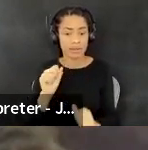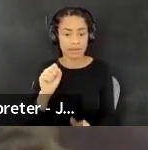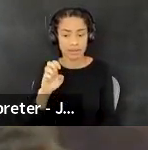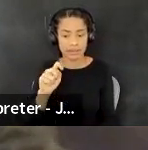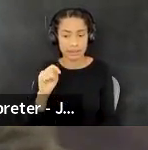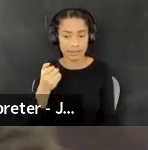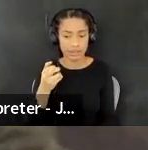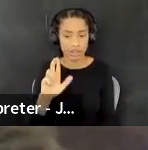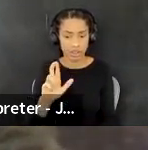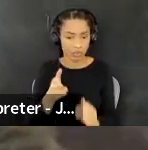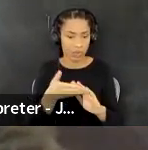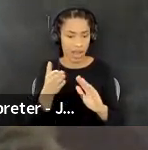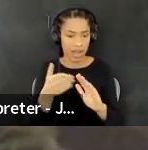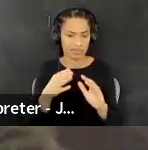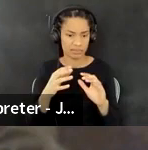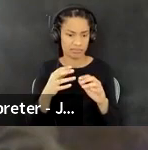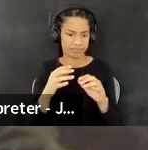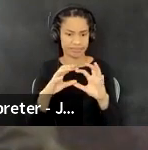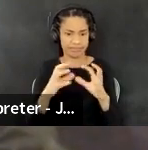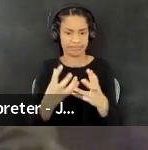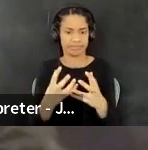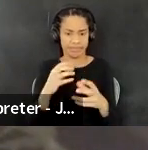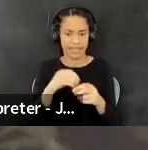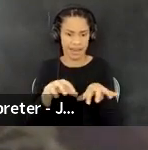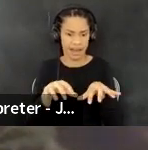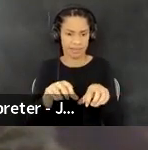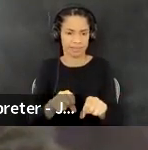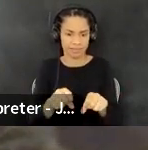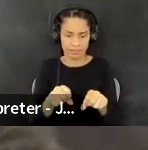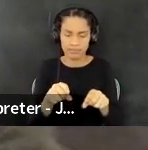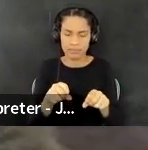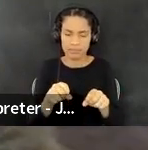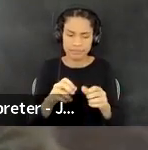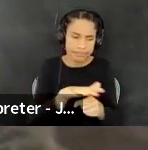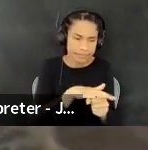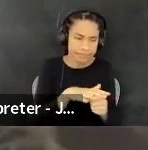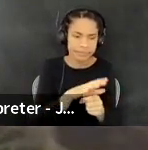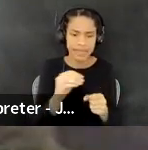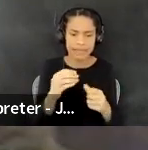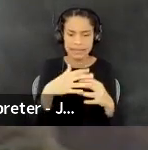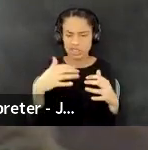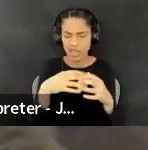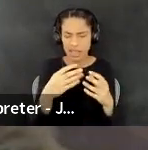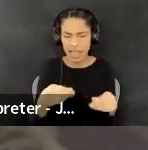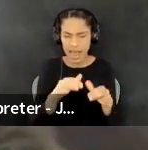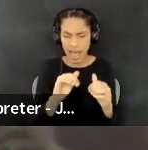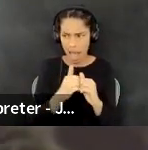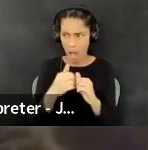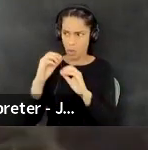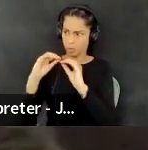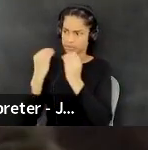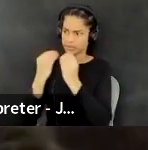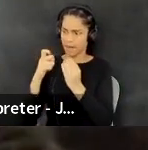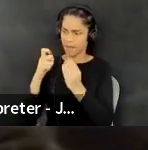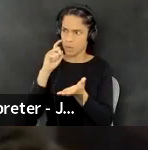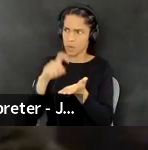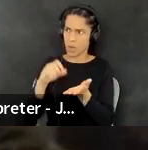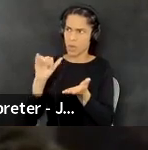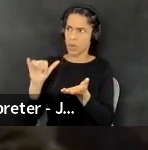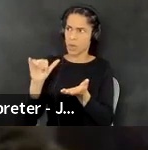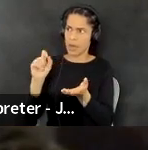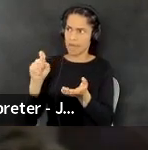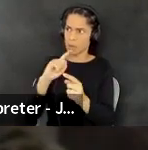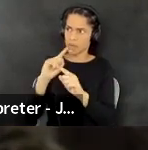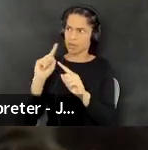occupying, um, territories and indigenous lands, uh, need to be, uh, cognizant of and responsive to